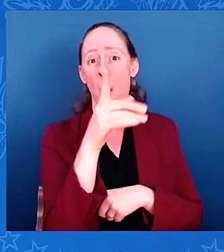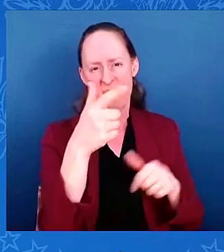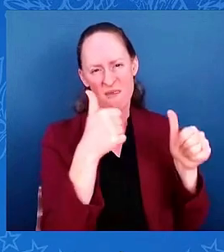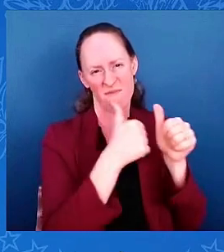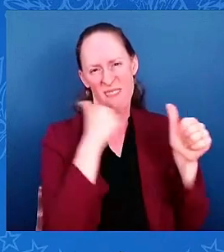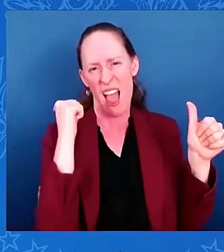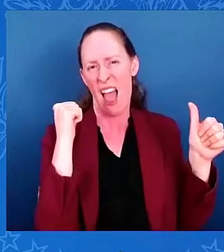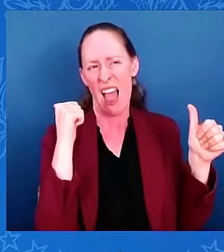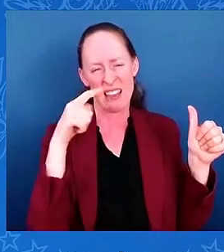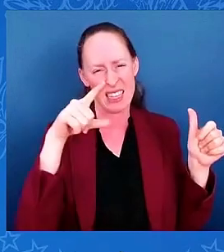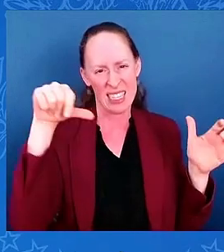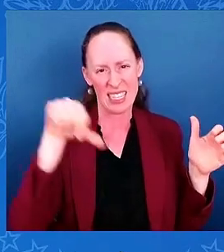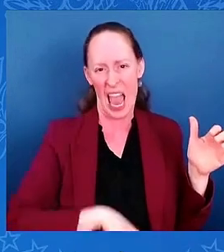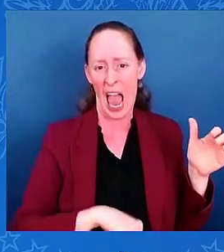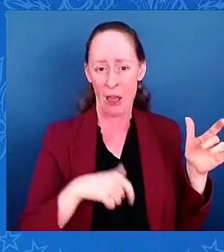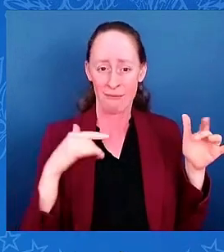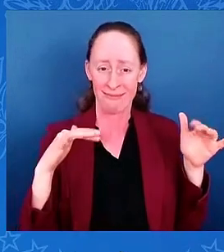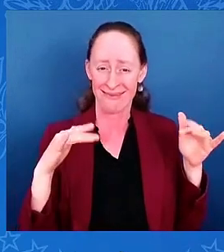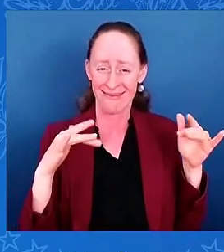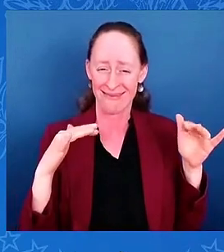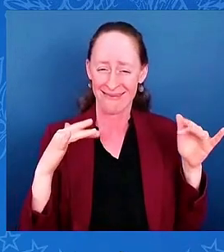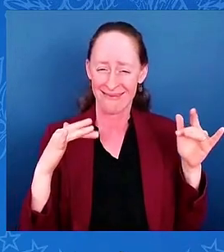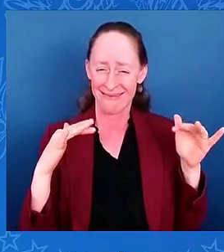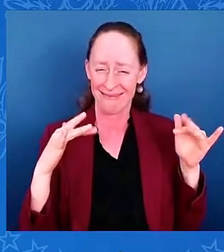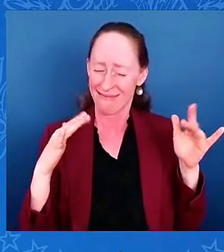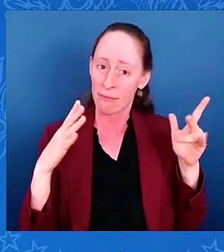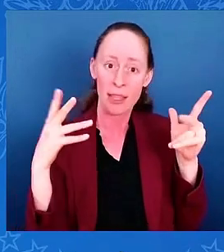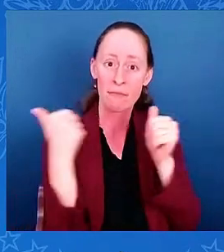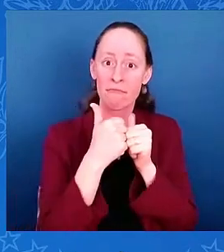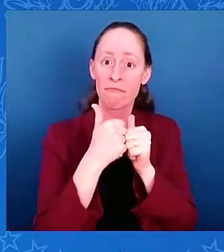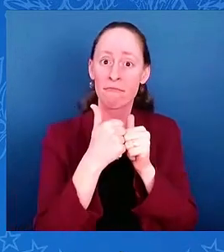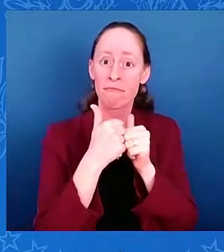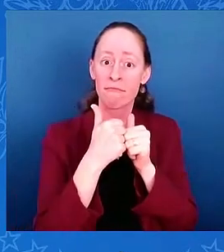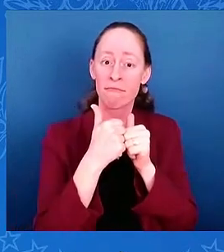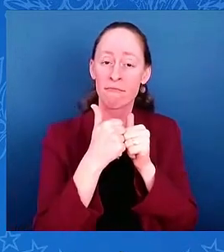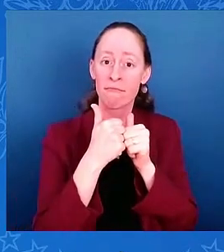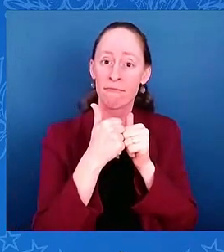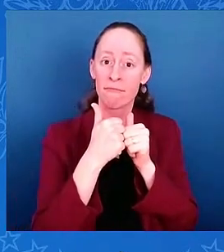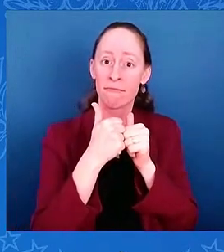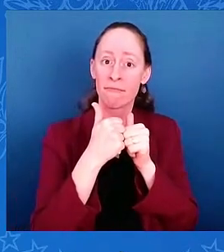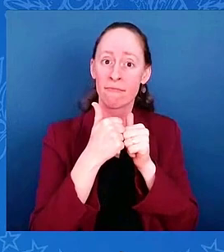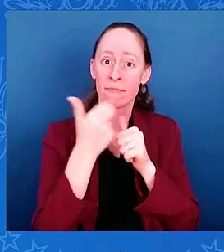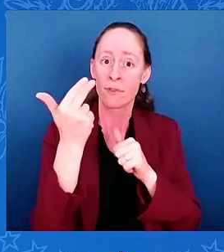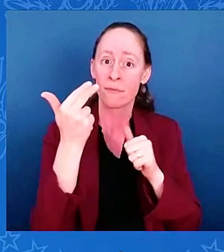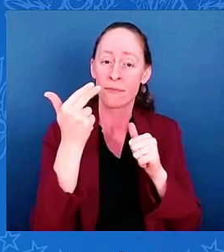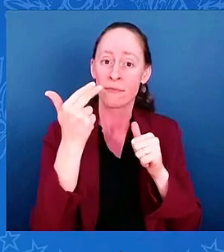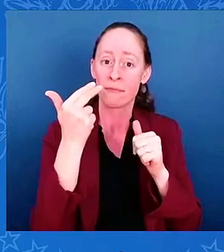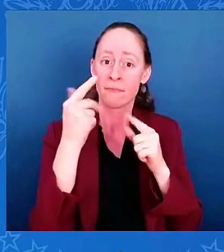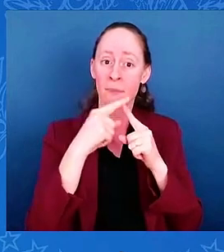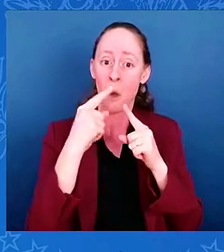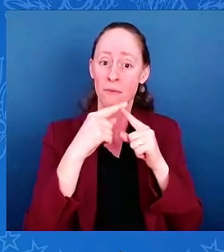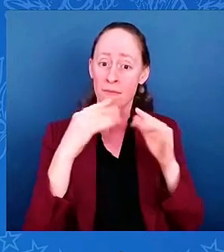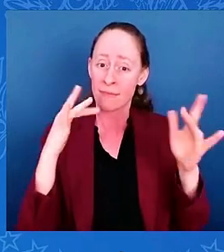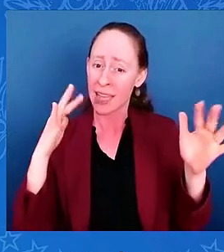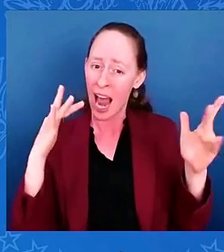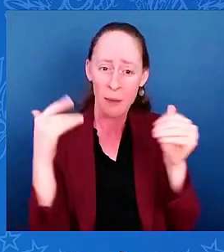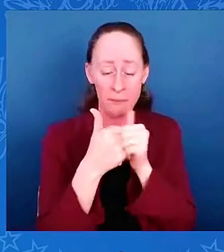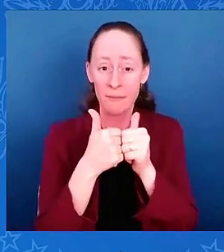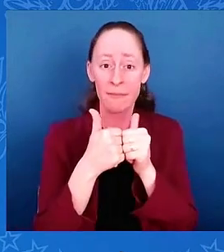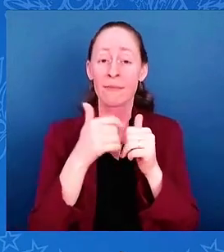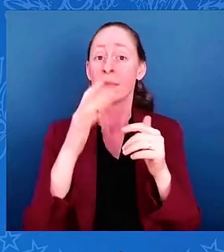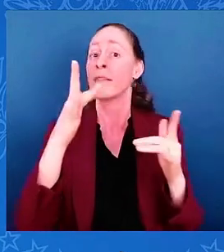unstoppable 13-play drive in overtime, Patrick, the comeback king, not kid, king